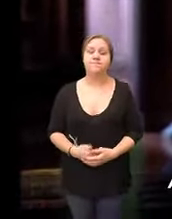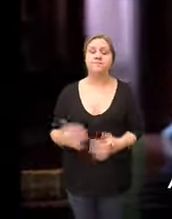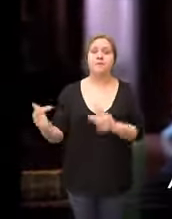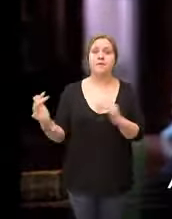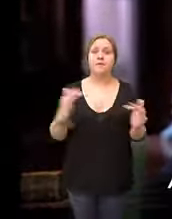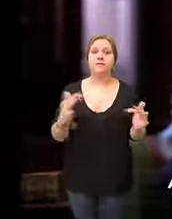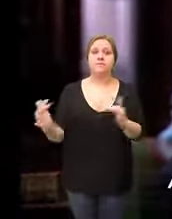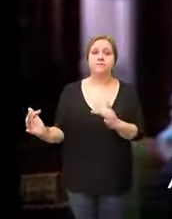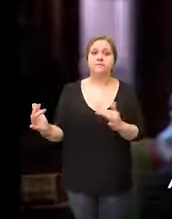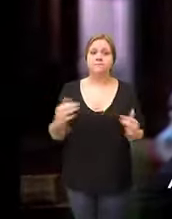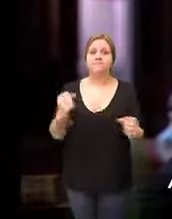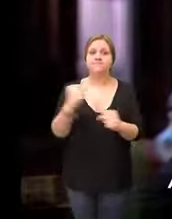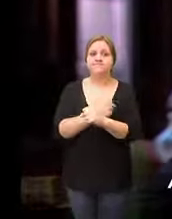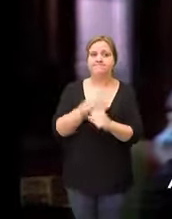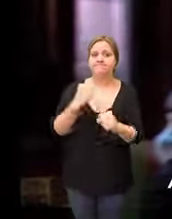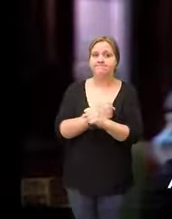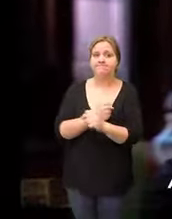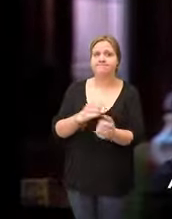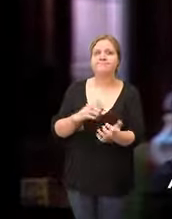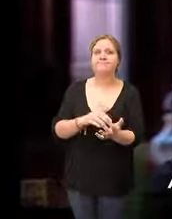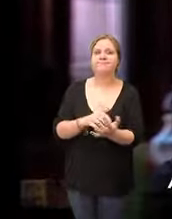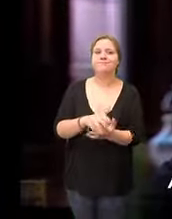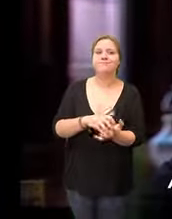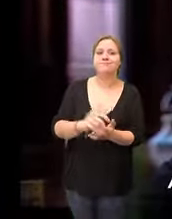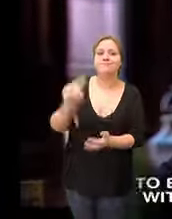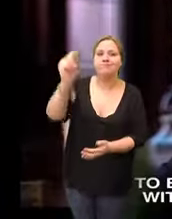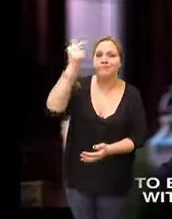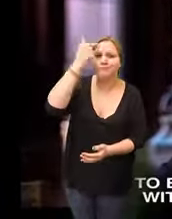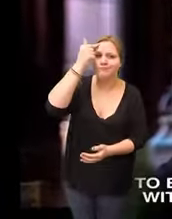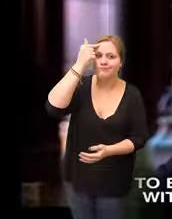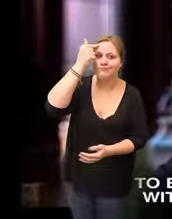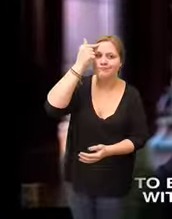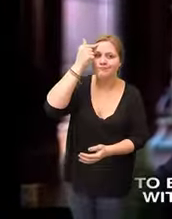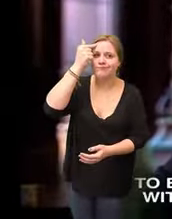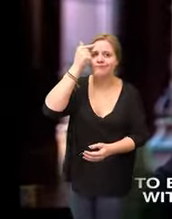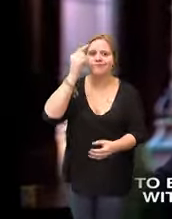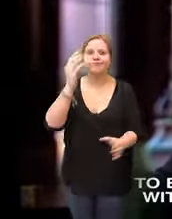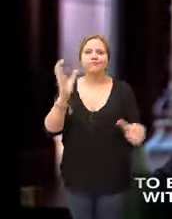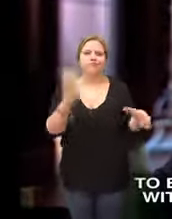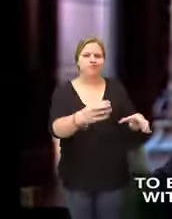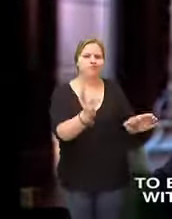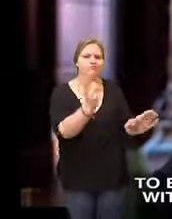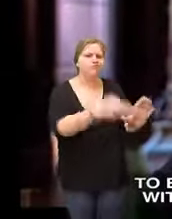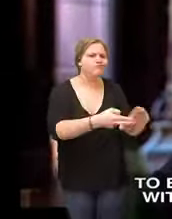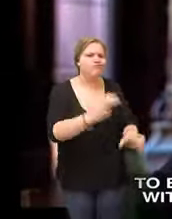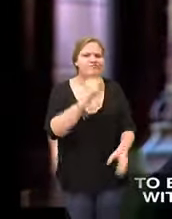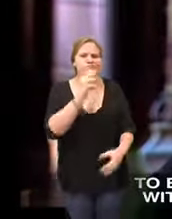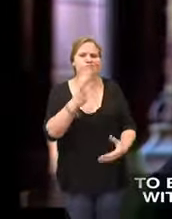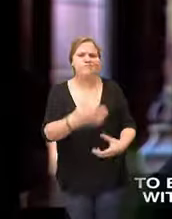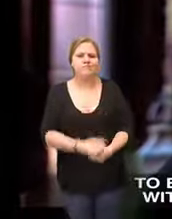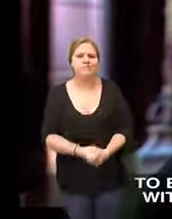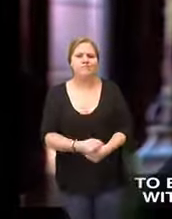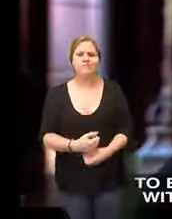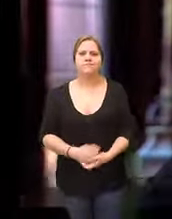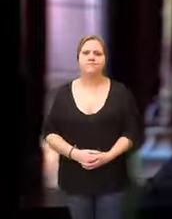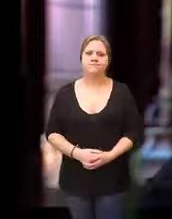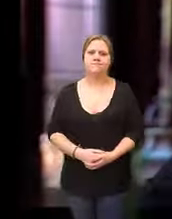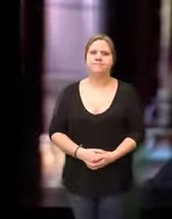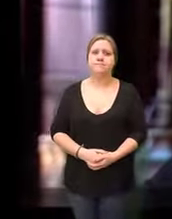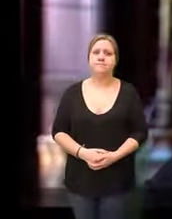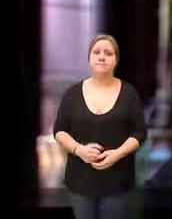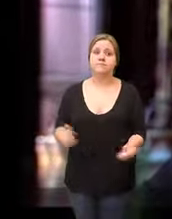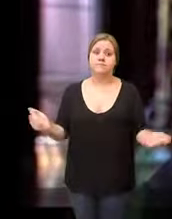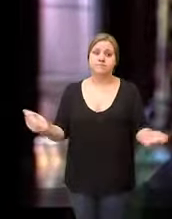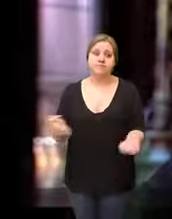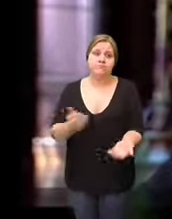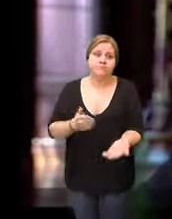All real power, the power to tax, to raise armies, to enforce treaties, rested not with the Continental Congress,